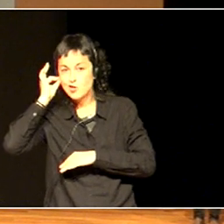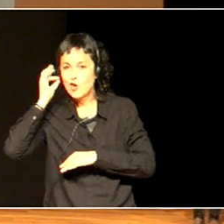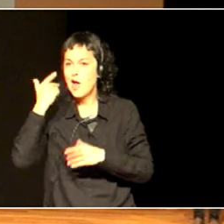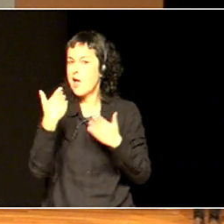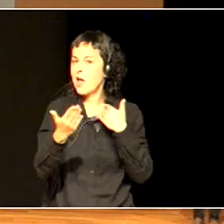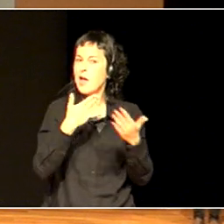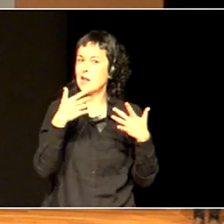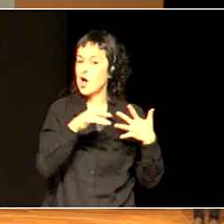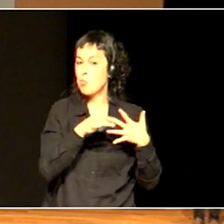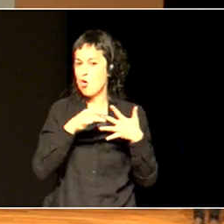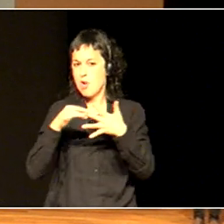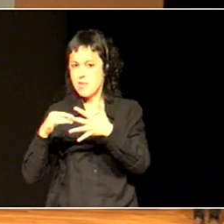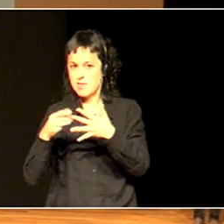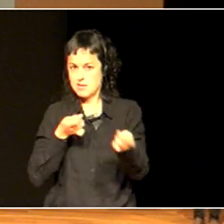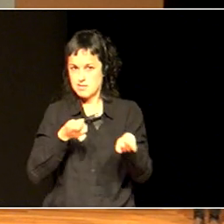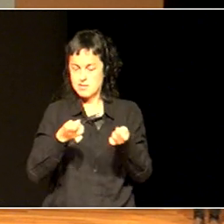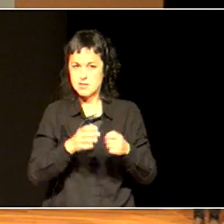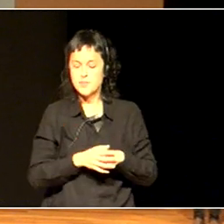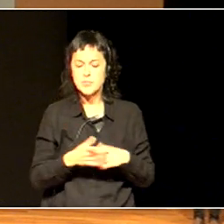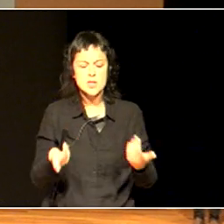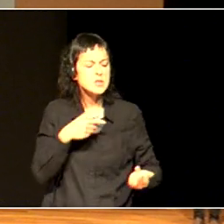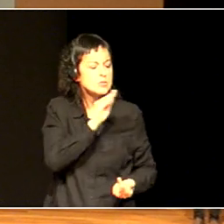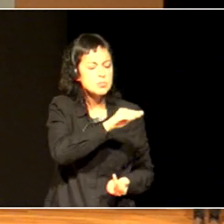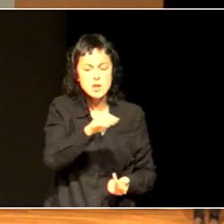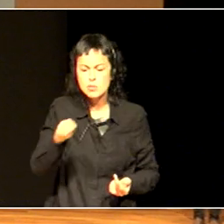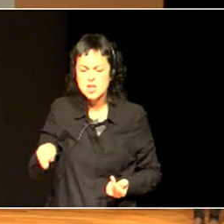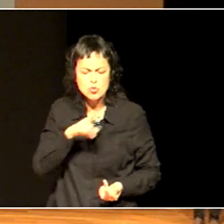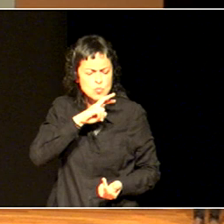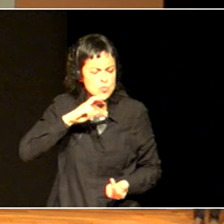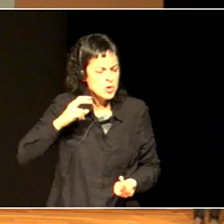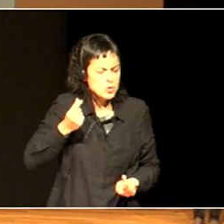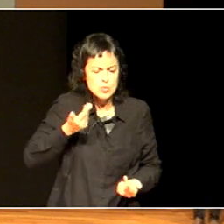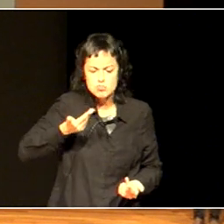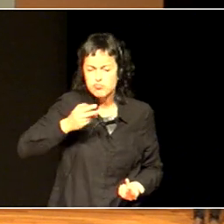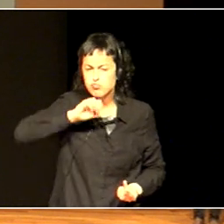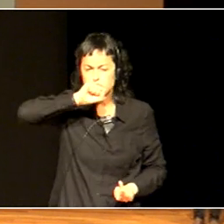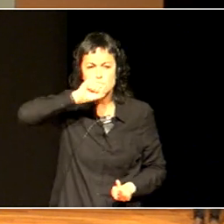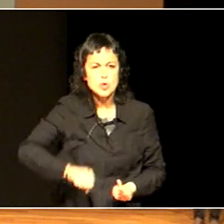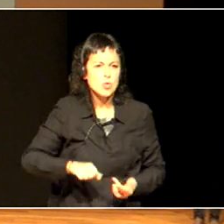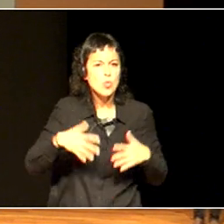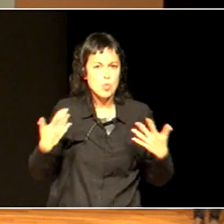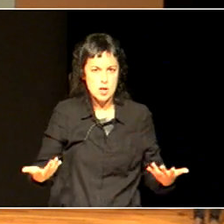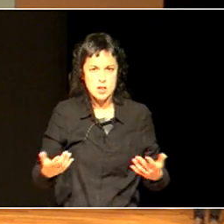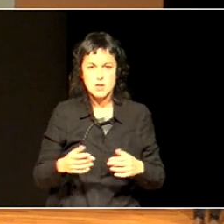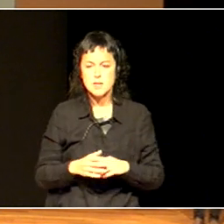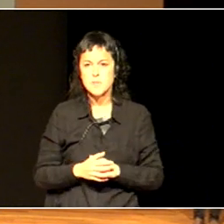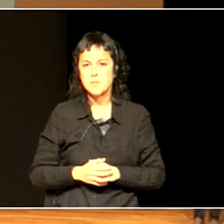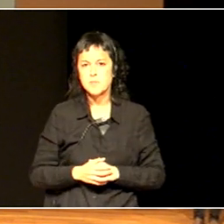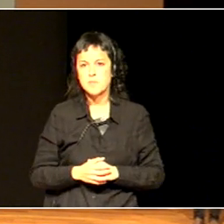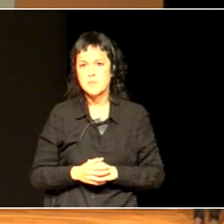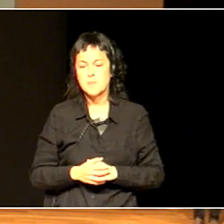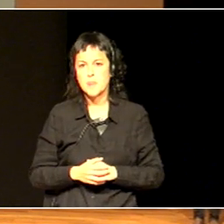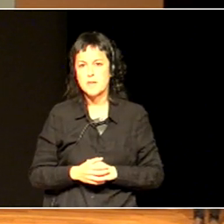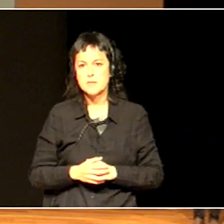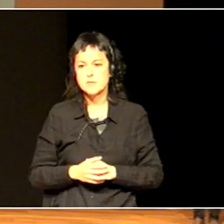your favorite value? Well, in the school, the values that they picked out as their school values were not